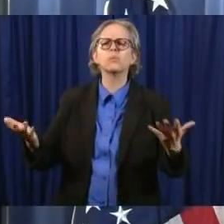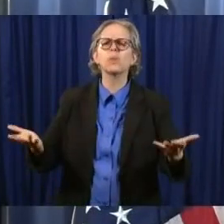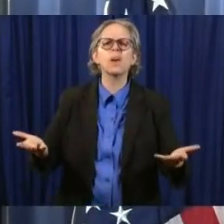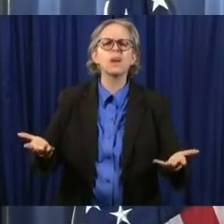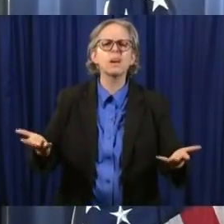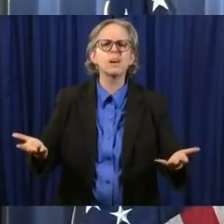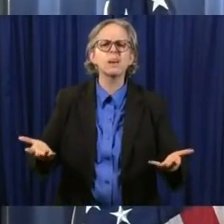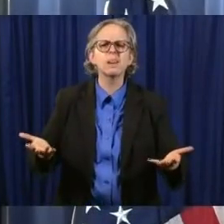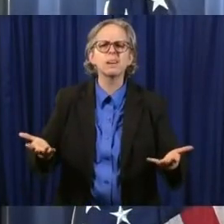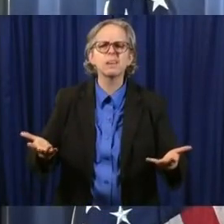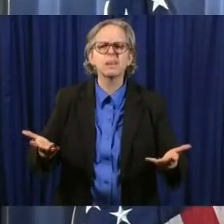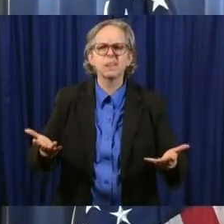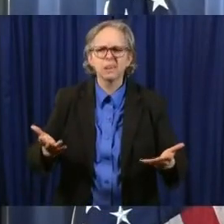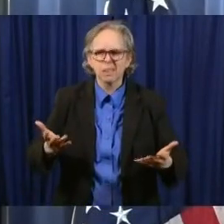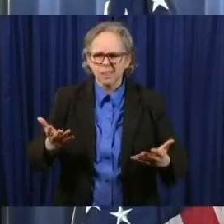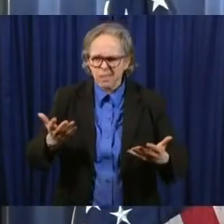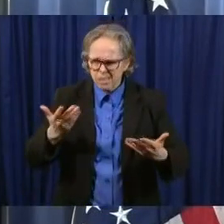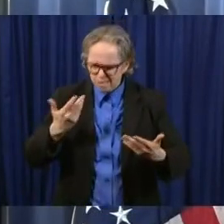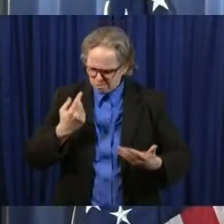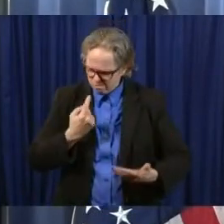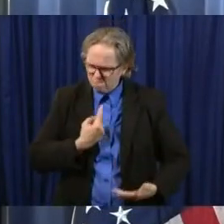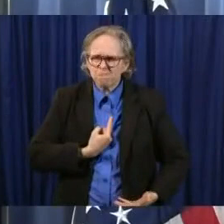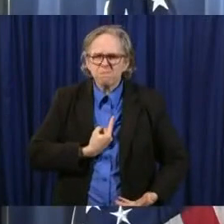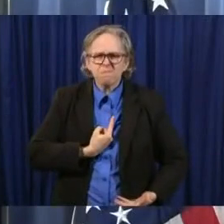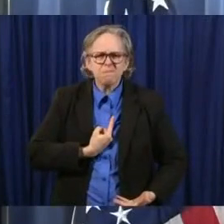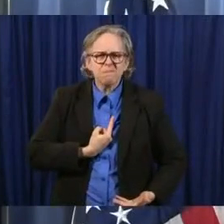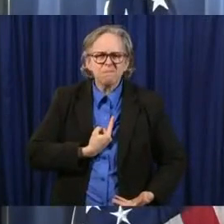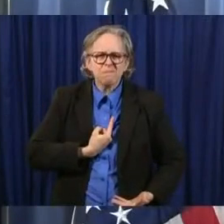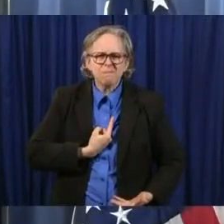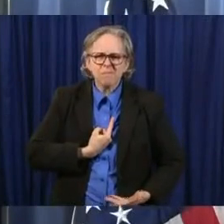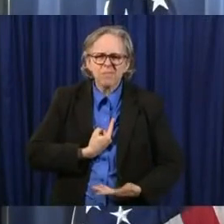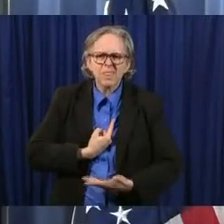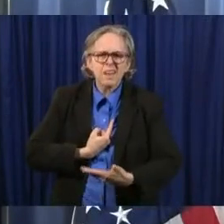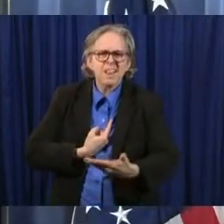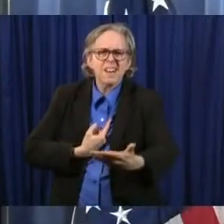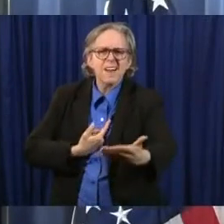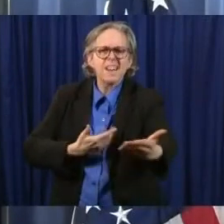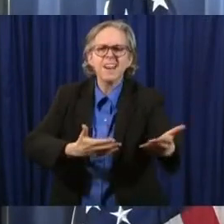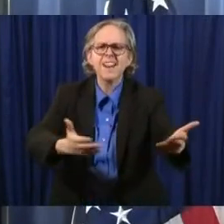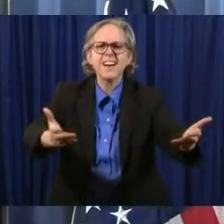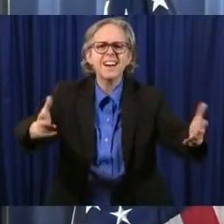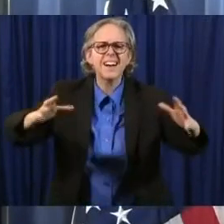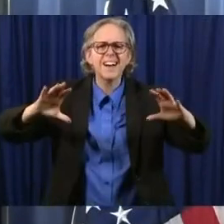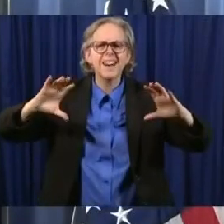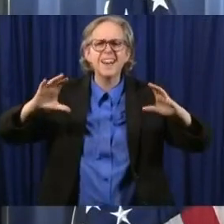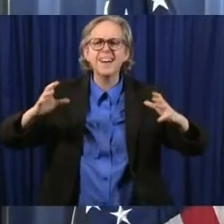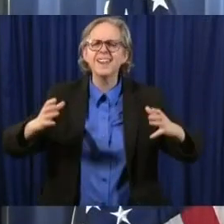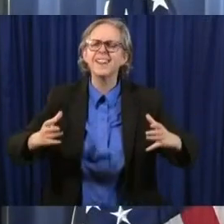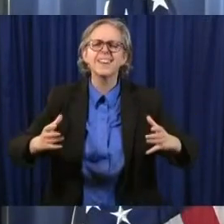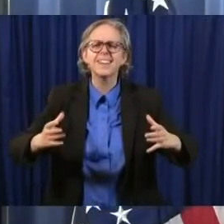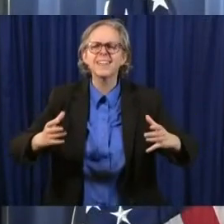from a single voice to the greatest crowd what now